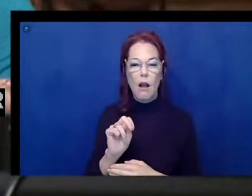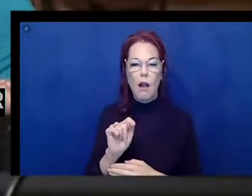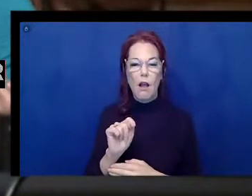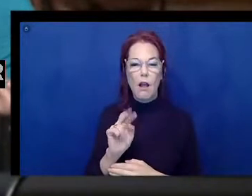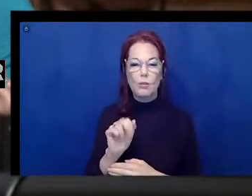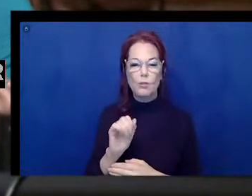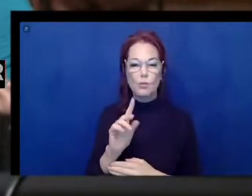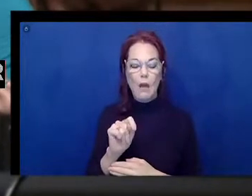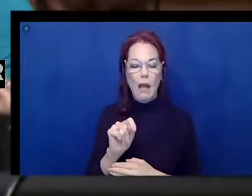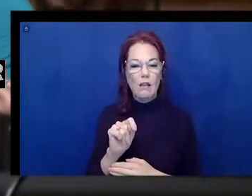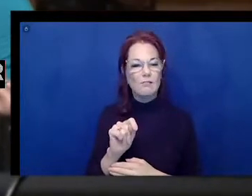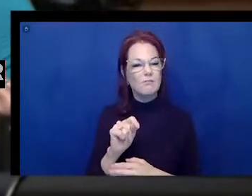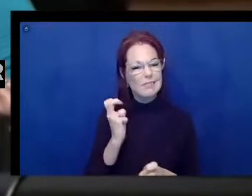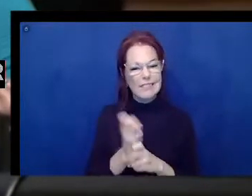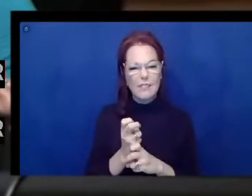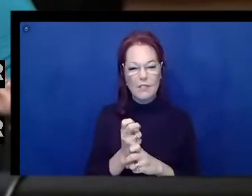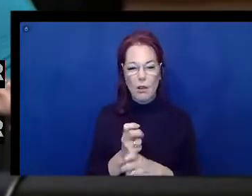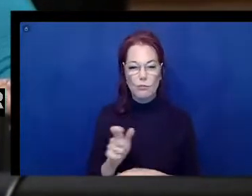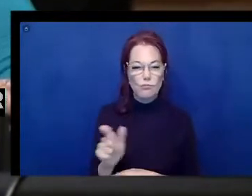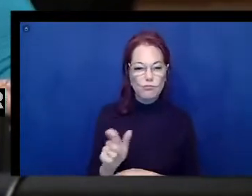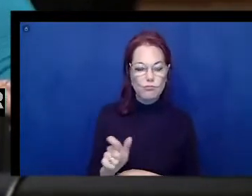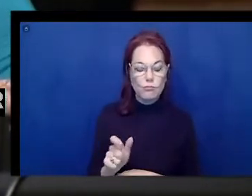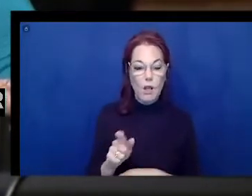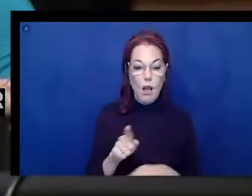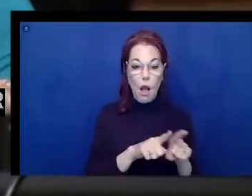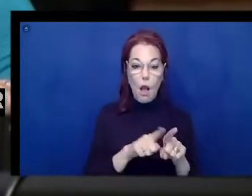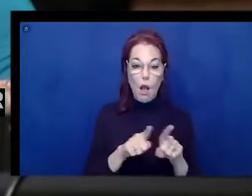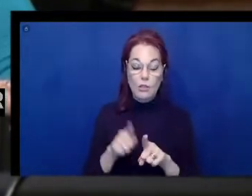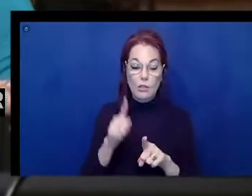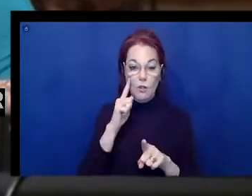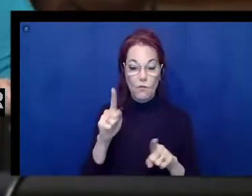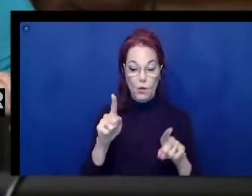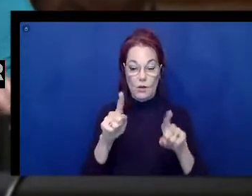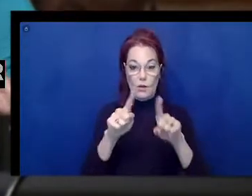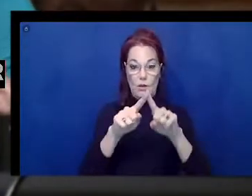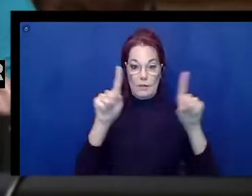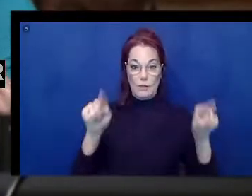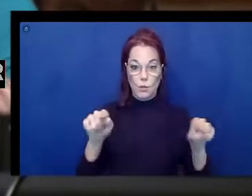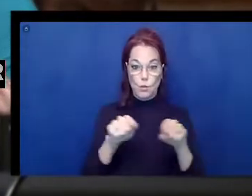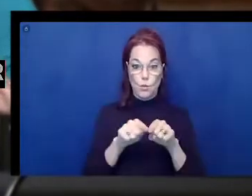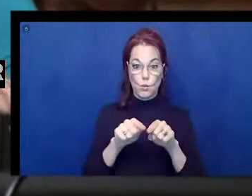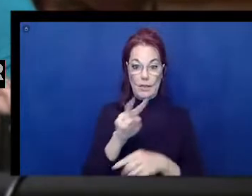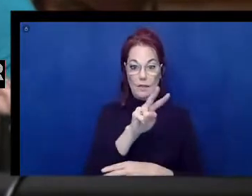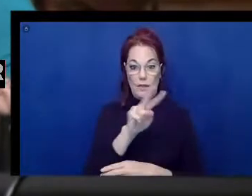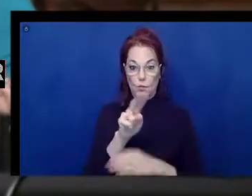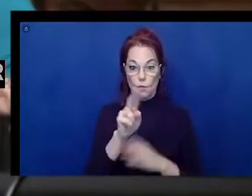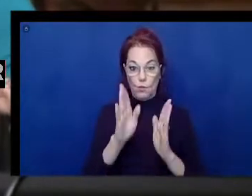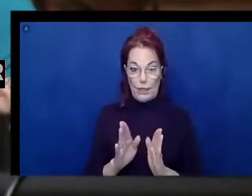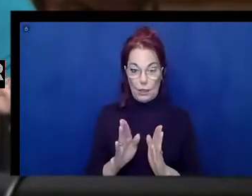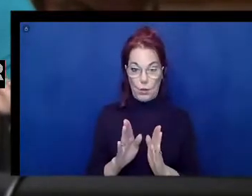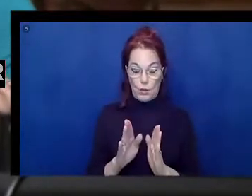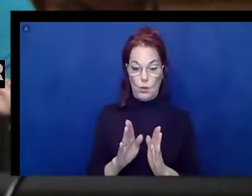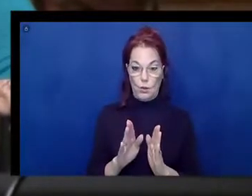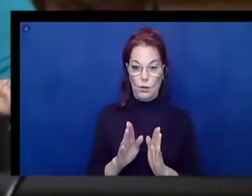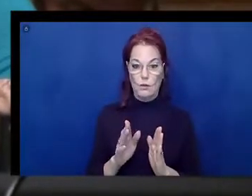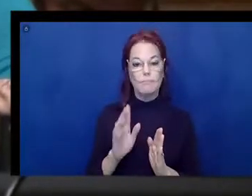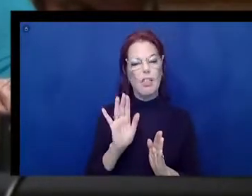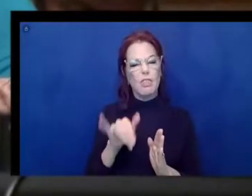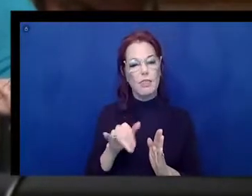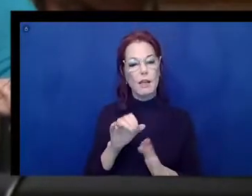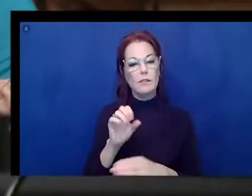to interpret the information. So, what most screen readers will do, and that is the software that I use to access,